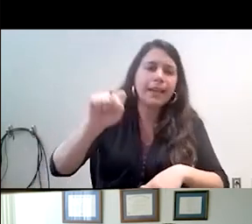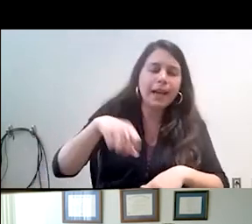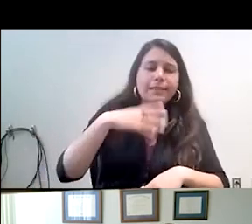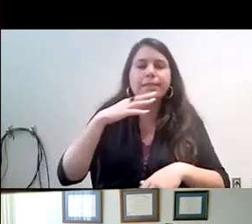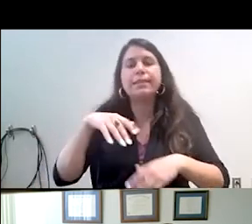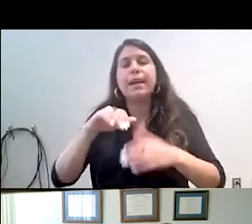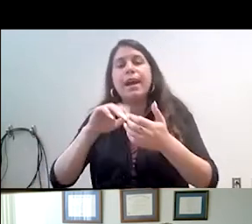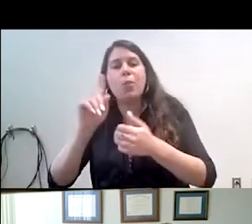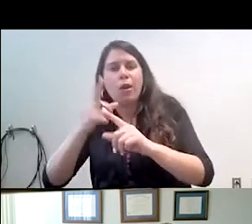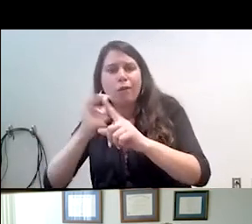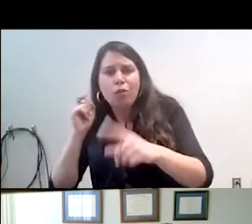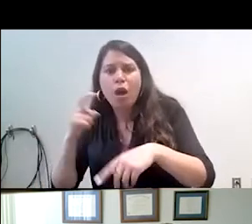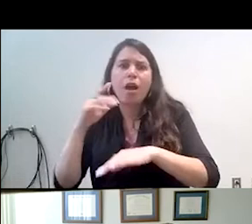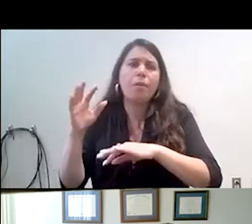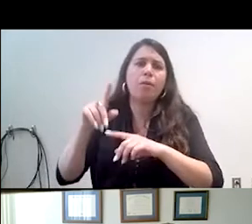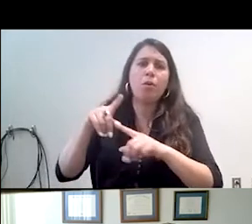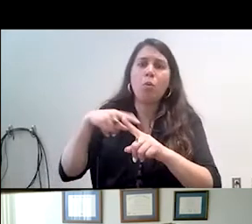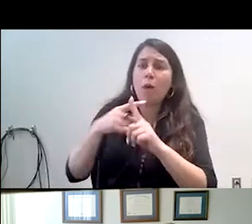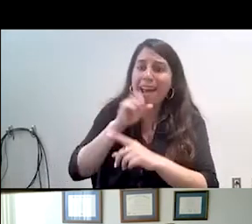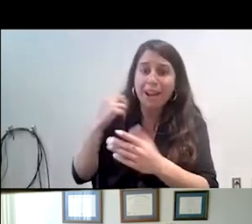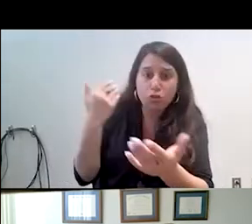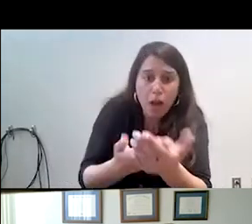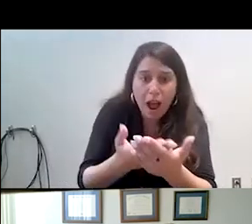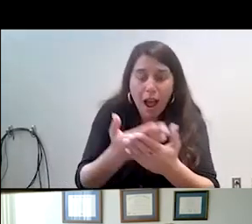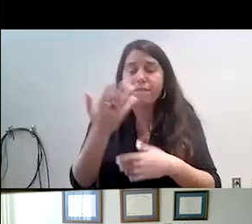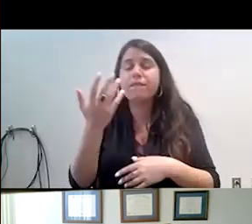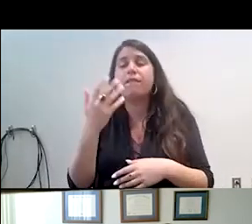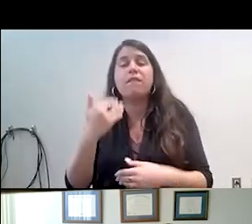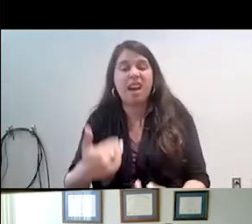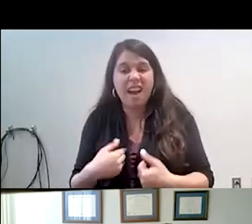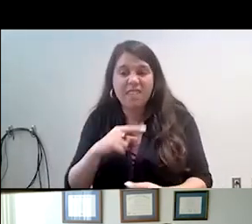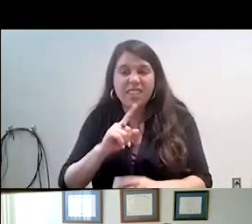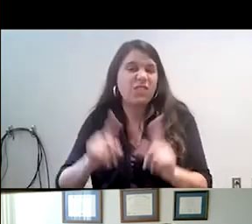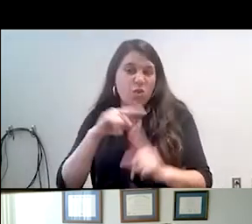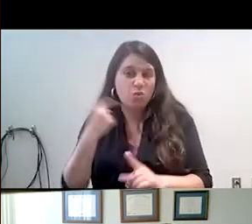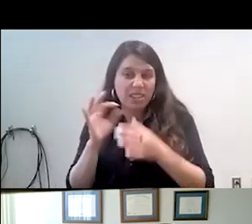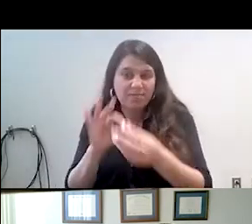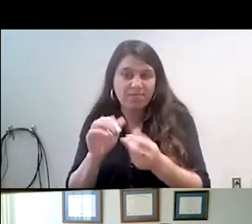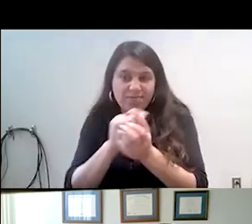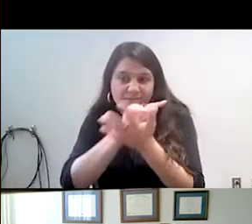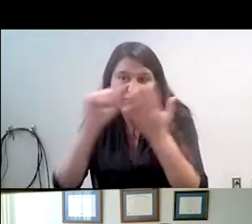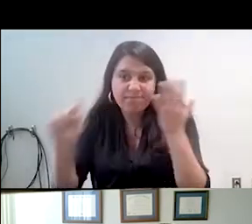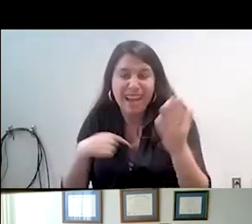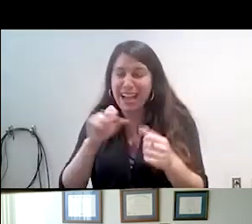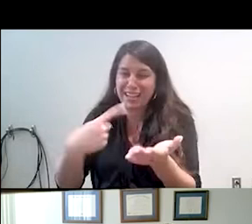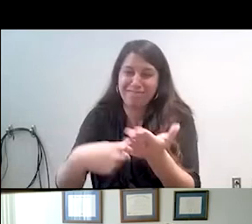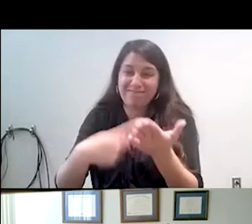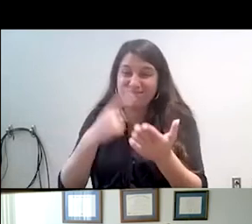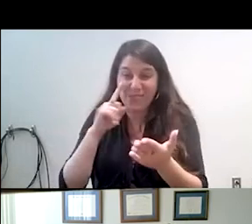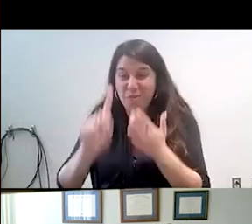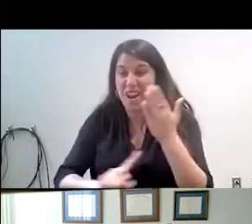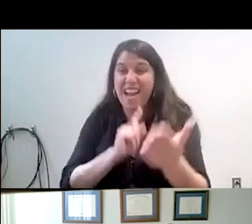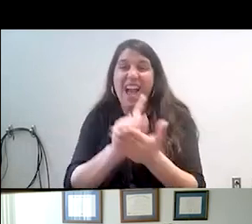at risk. And I can go on and on about this, and I can actually talk for the rest of the hour of talking about